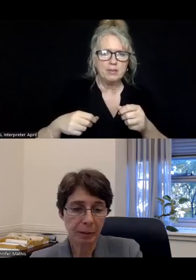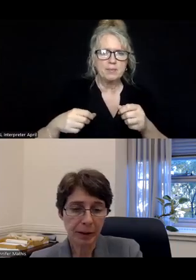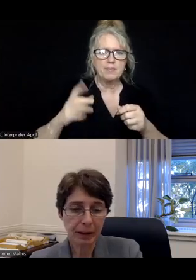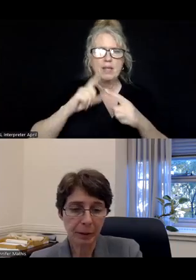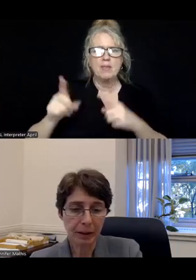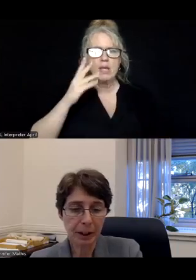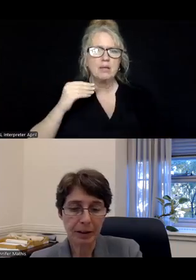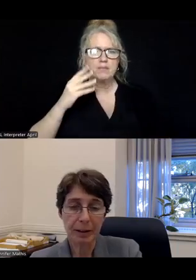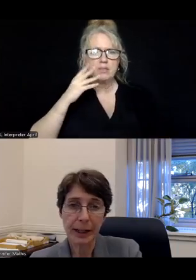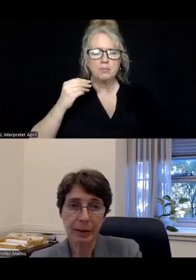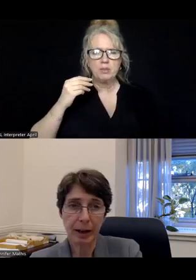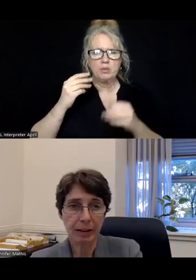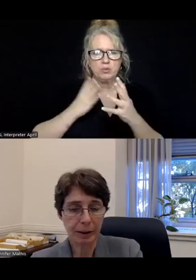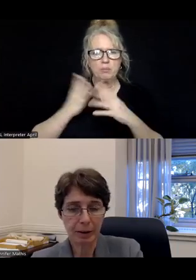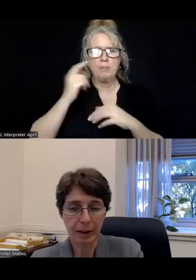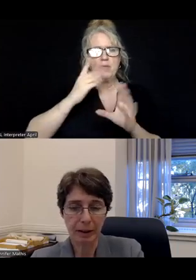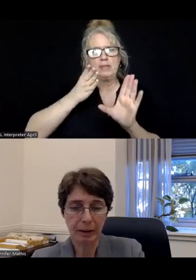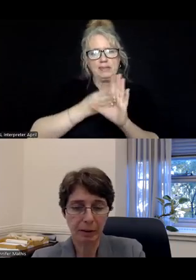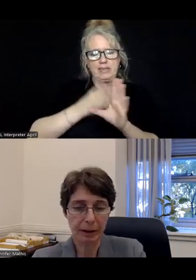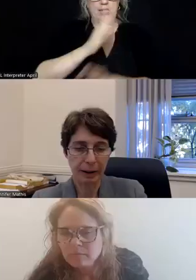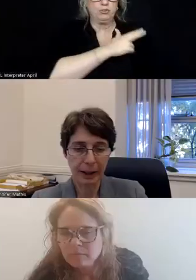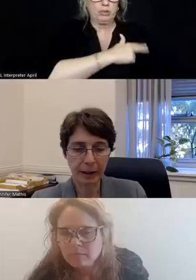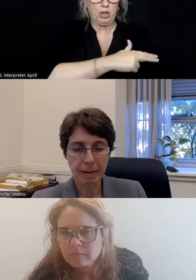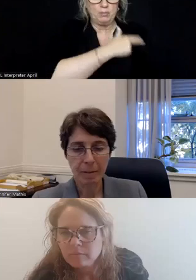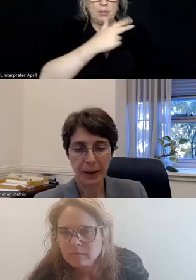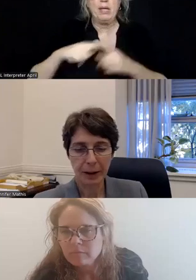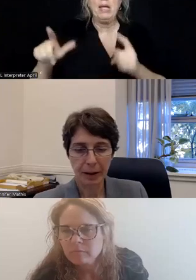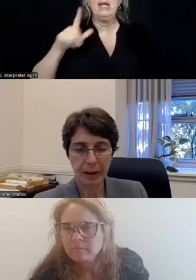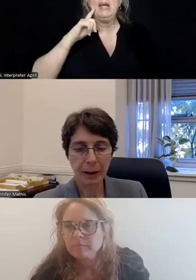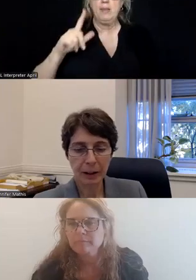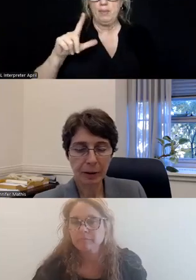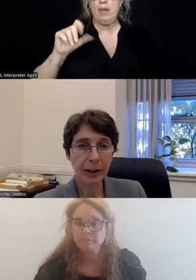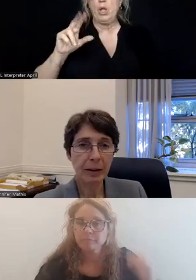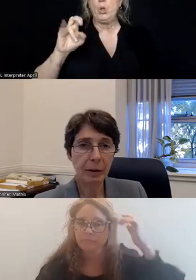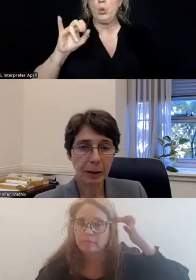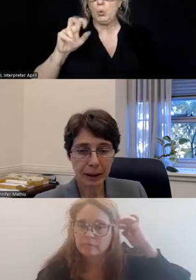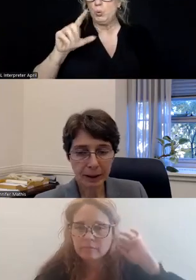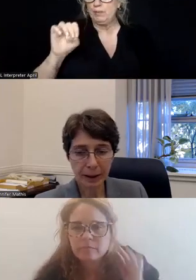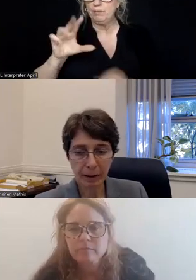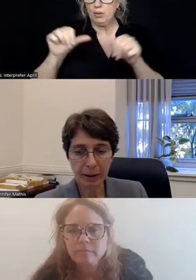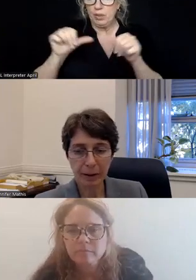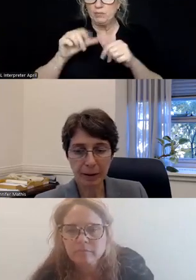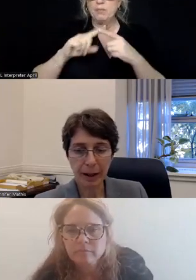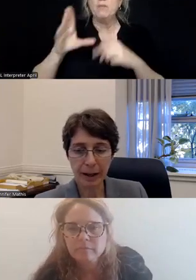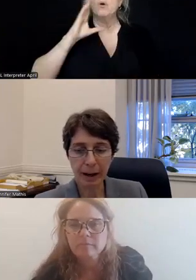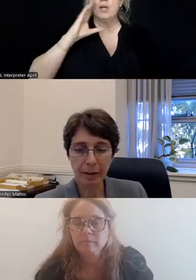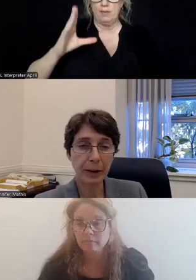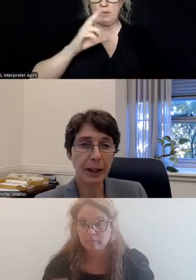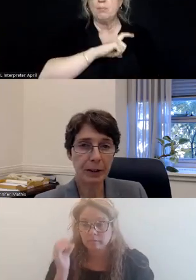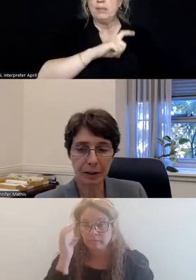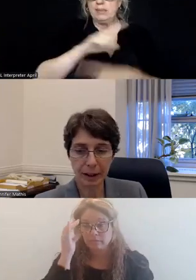experiencing preventable omissions to psychiatric hospitals in the Louisville area, as well as preventable police encounters